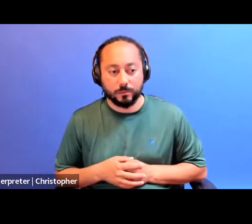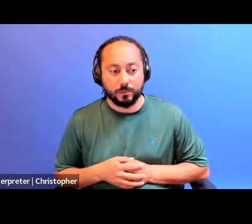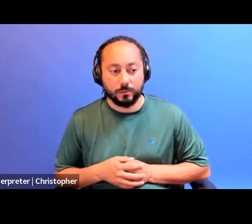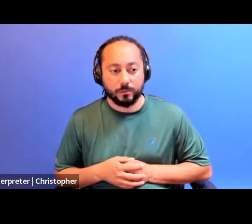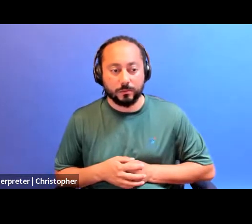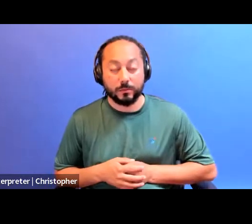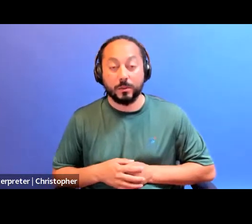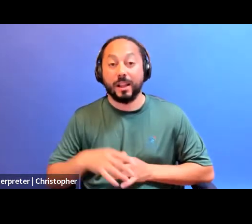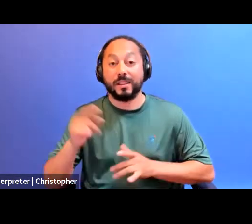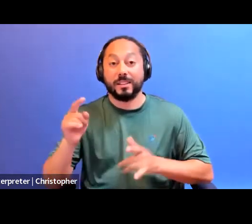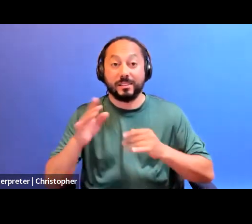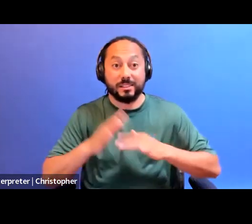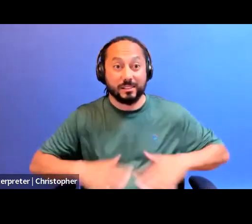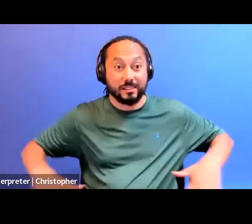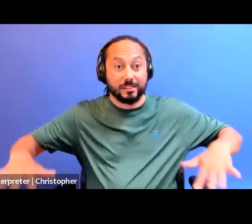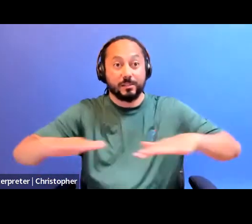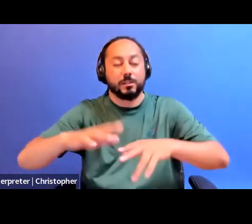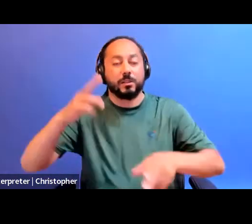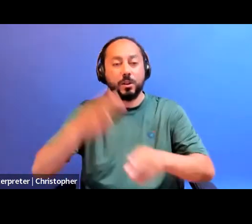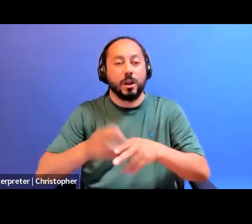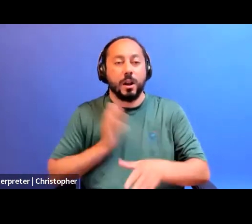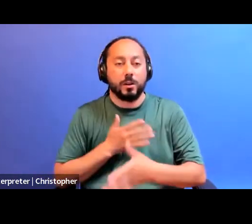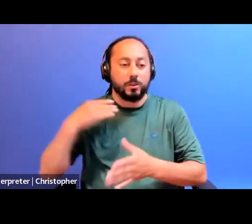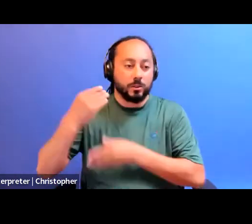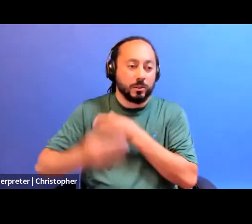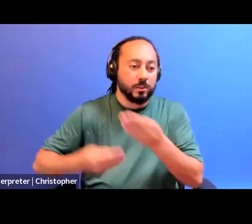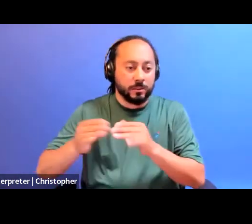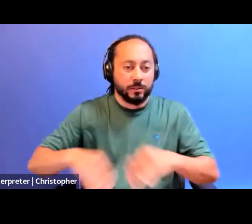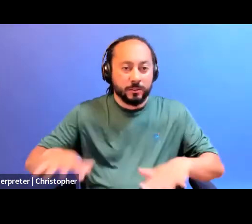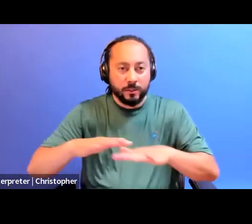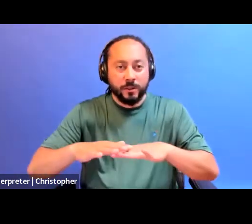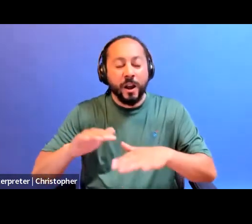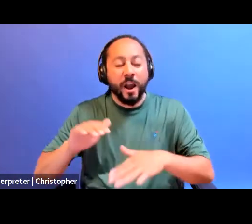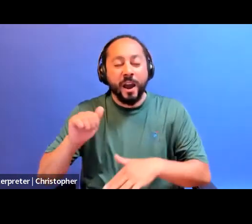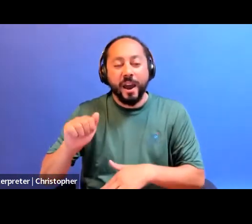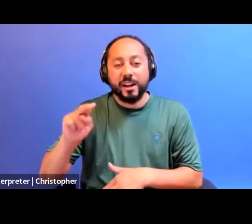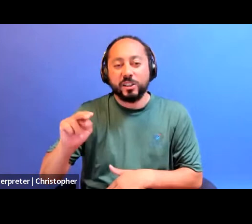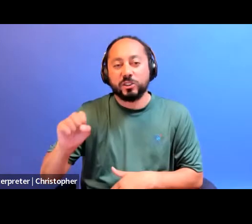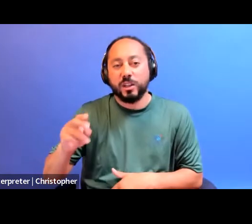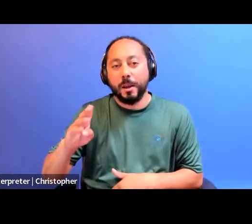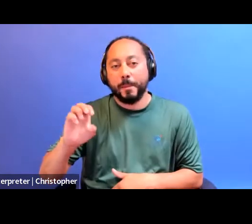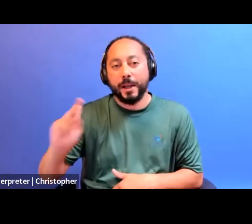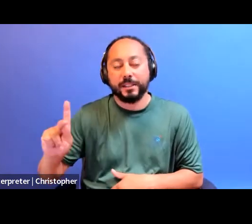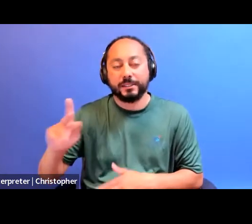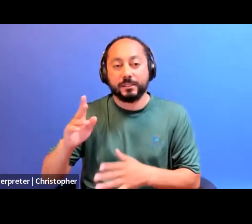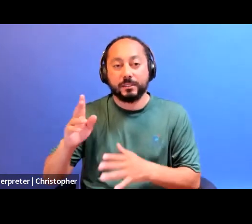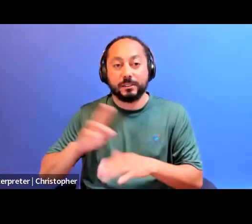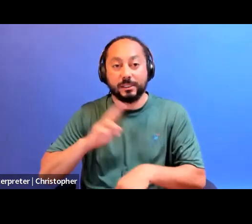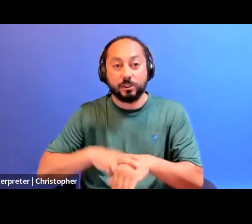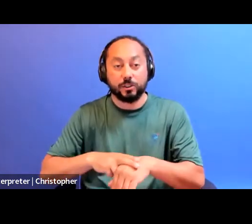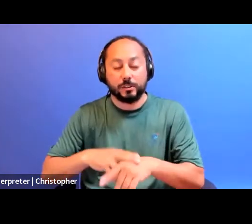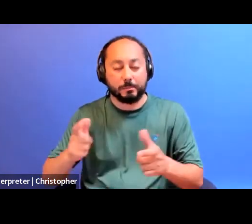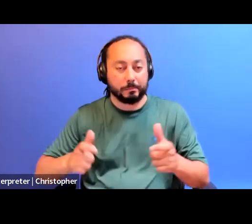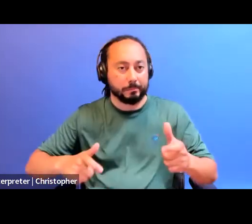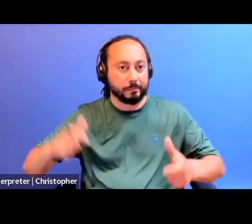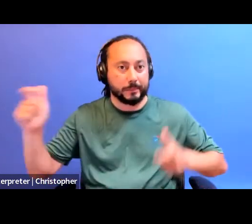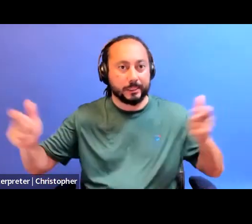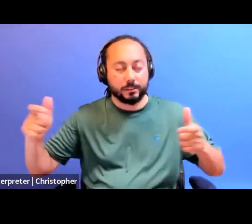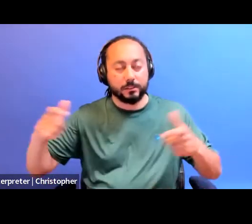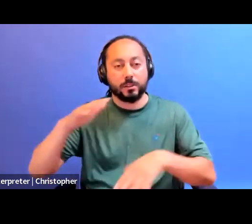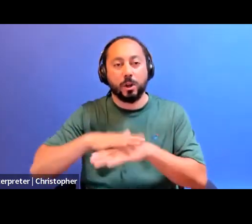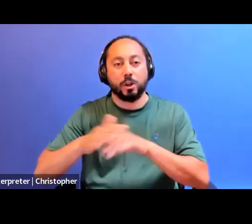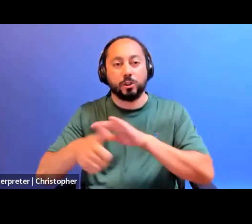this territory our traditional territory. Our Anishinaabek nation is one of the largest in what we call Turtle Island,